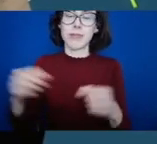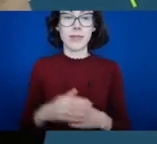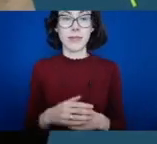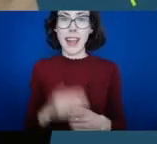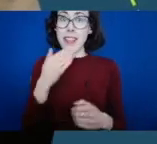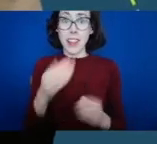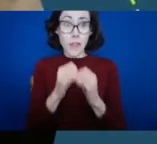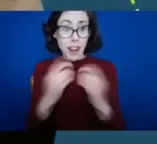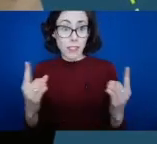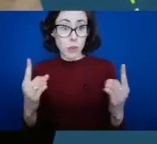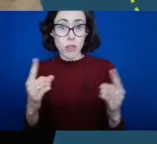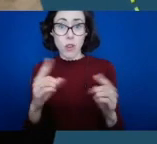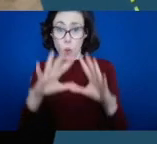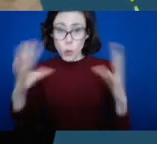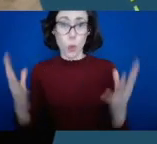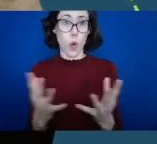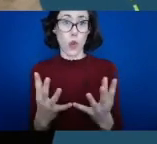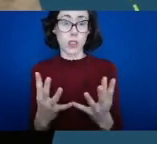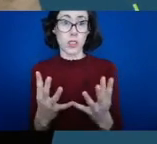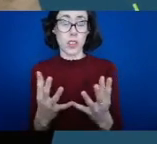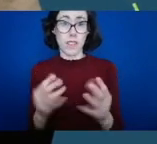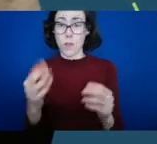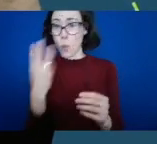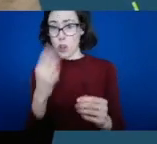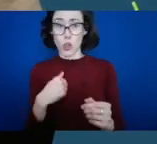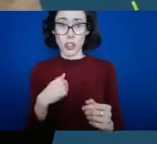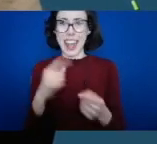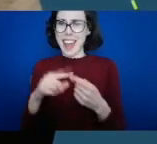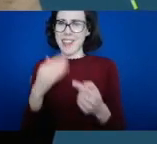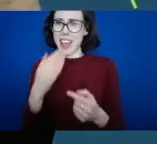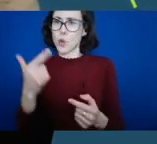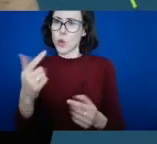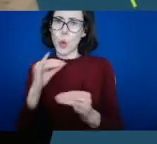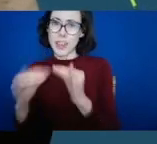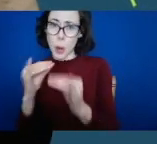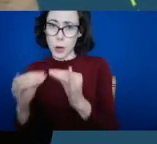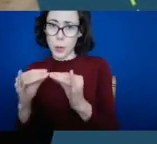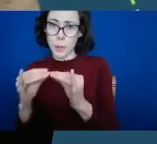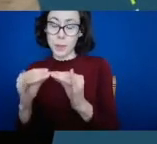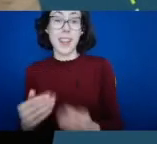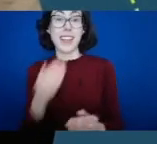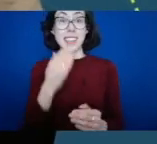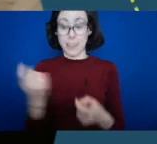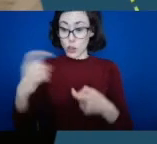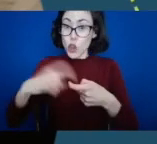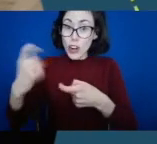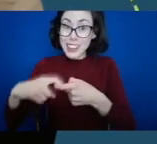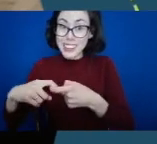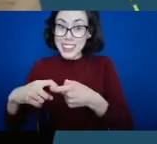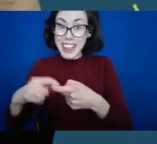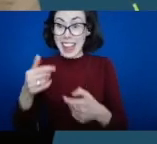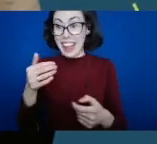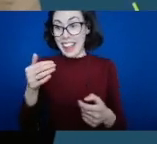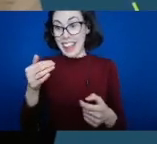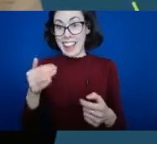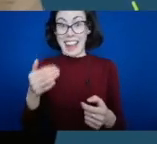interpreters, Alison and Katrina. Thank you for all you've done today. Thanks for joining us, folks. If it's not too early indeed, happy